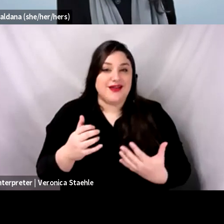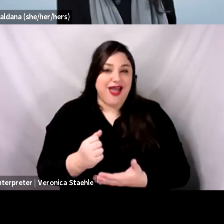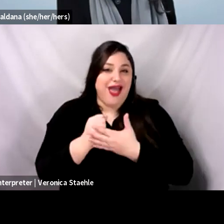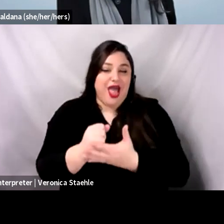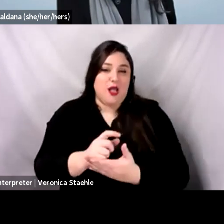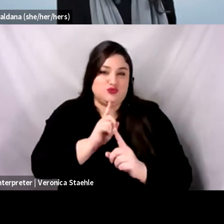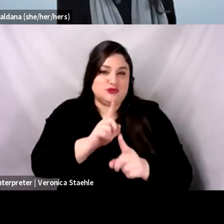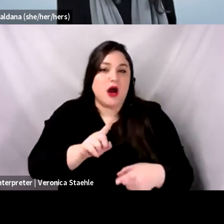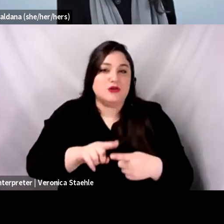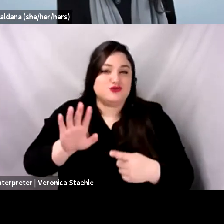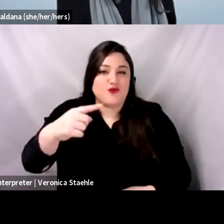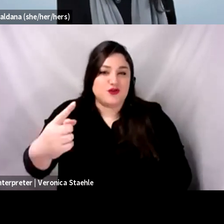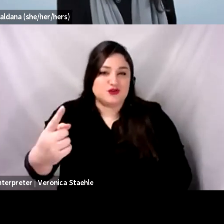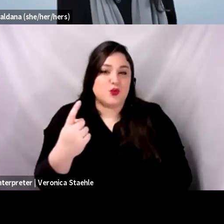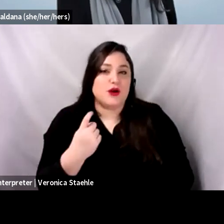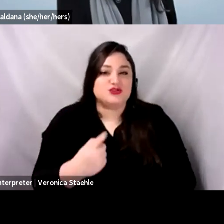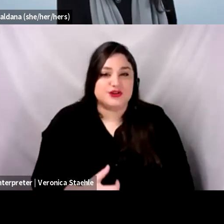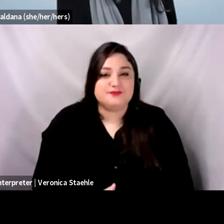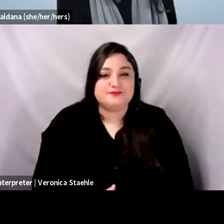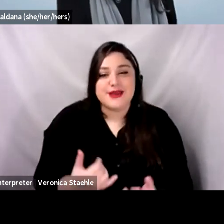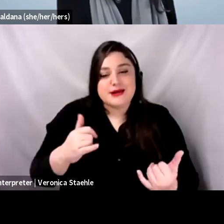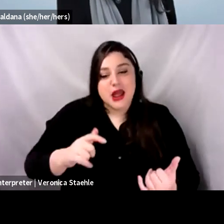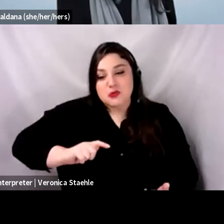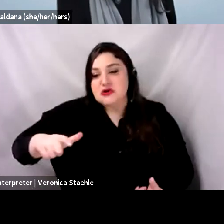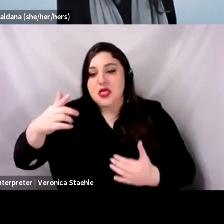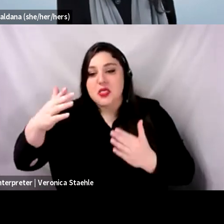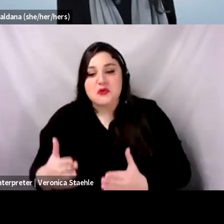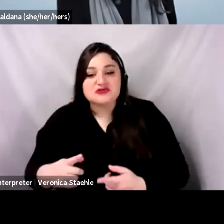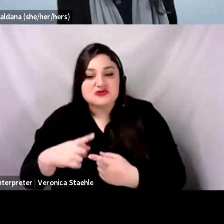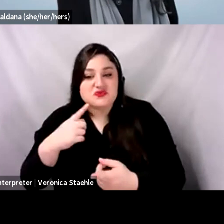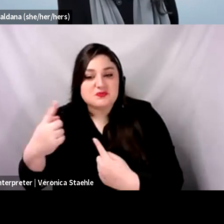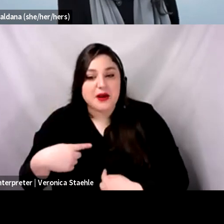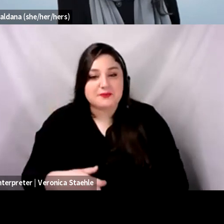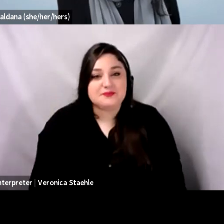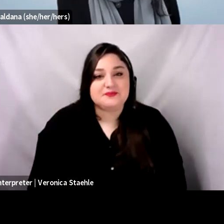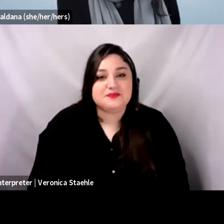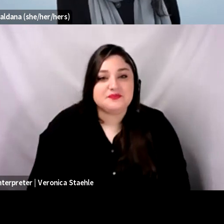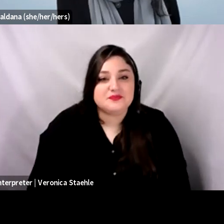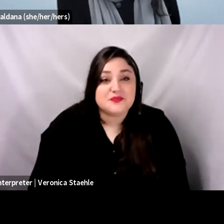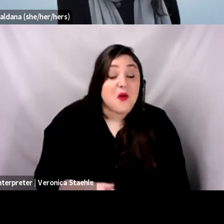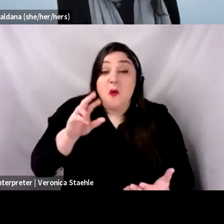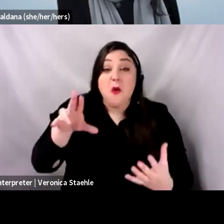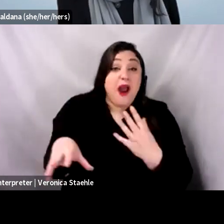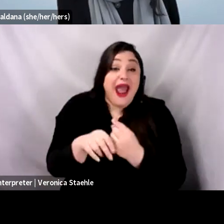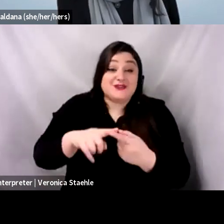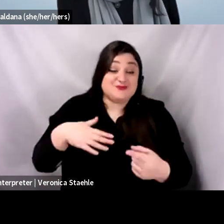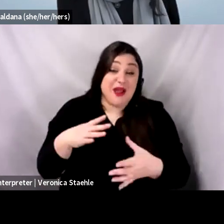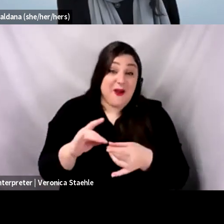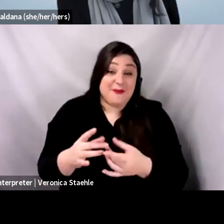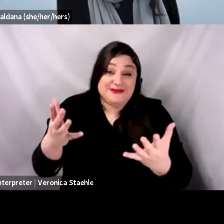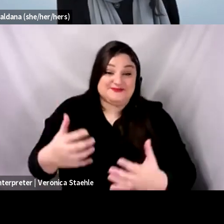uh, to that first question and I'll turn it over to someone else to, to tackle the second one or, or to add on to that response.